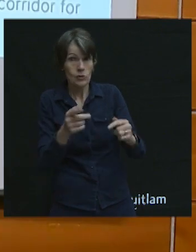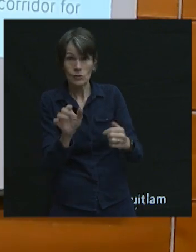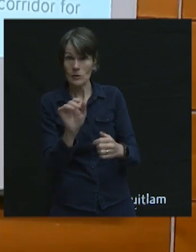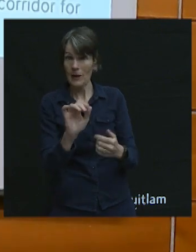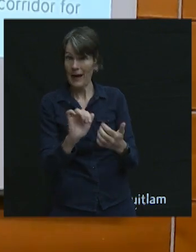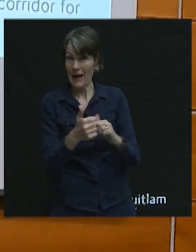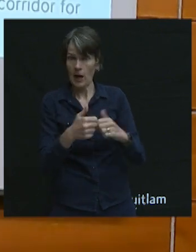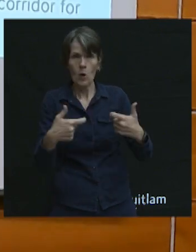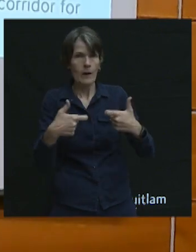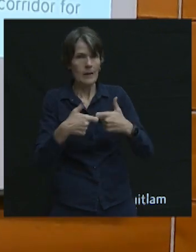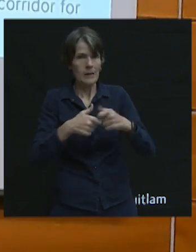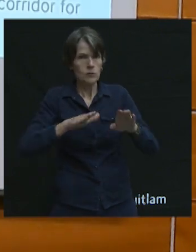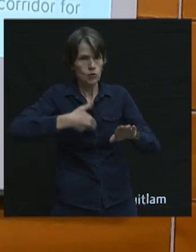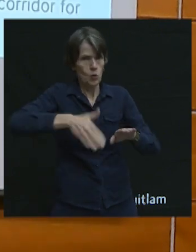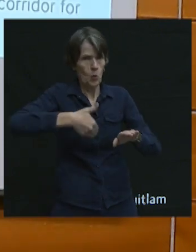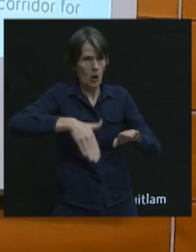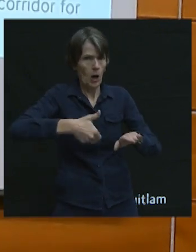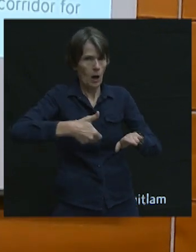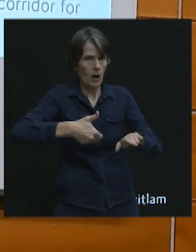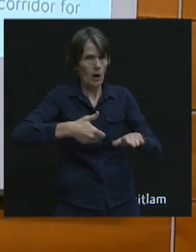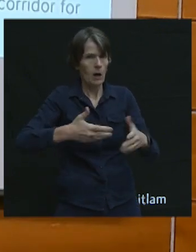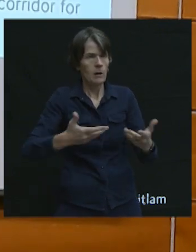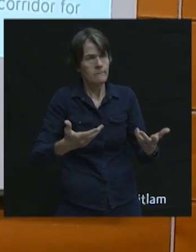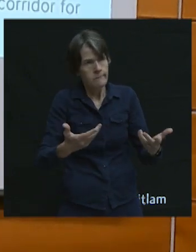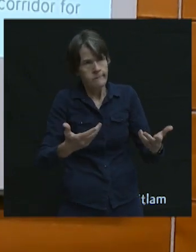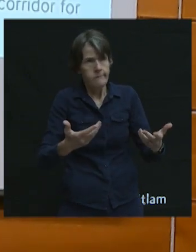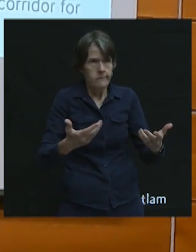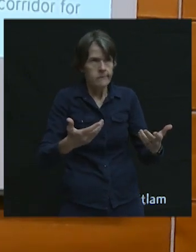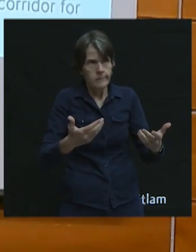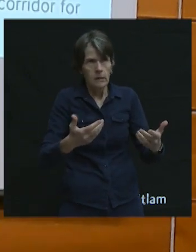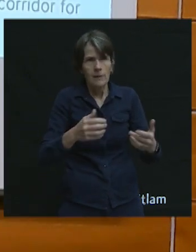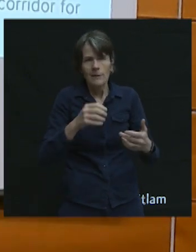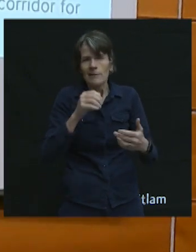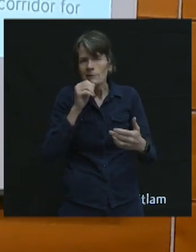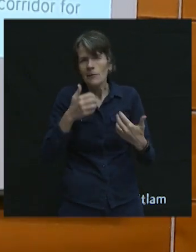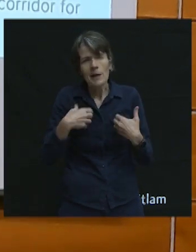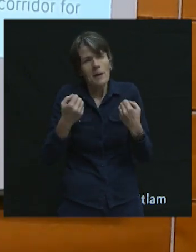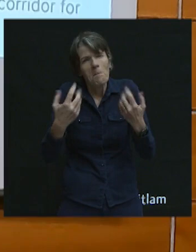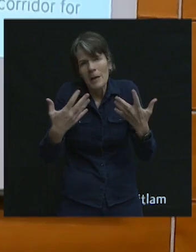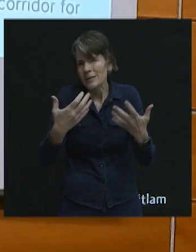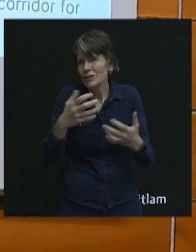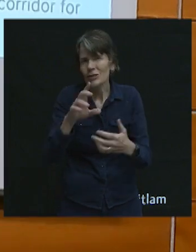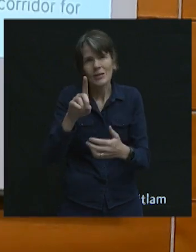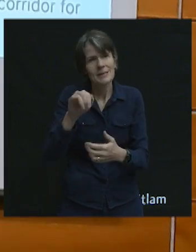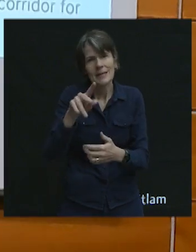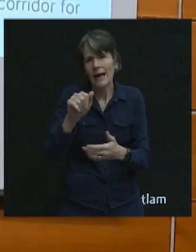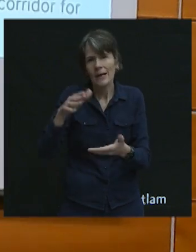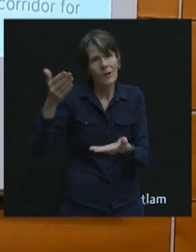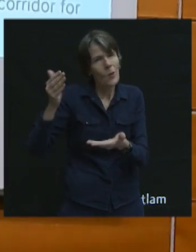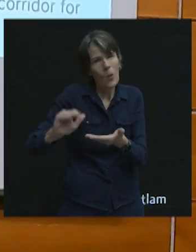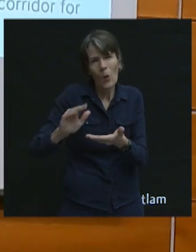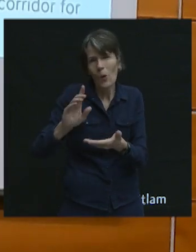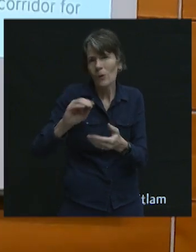thus far, I will say, the numbers are still very low. So, relative to sort of the motor vehicle injuries and deaths and fatalities that we see, there's still